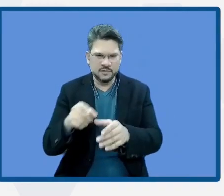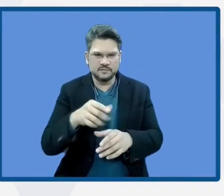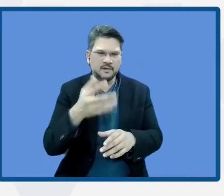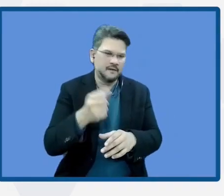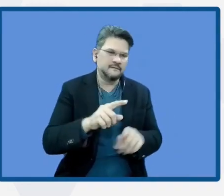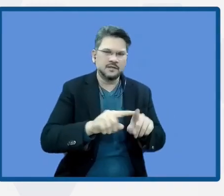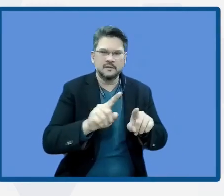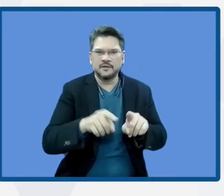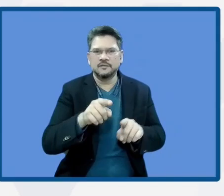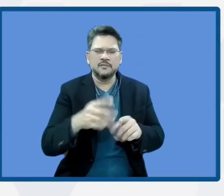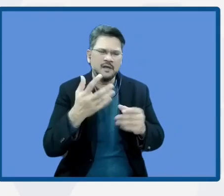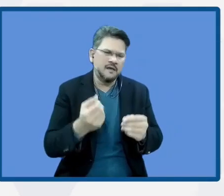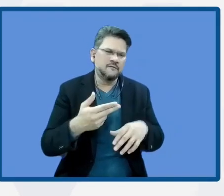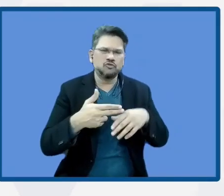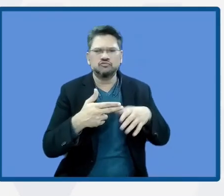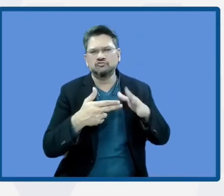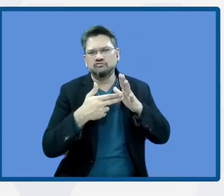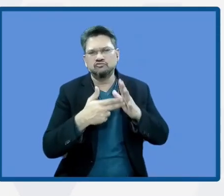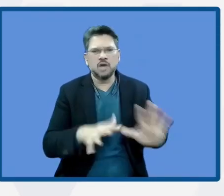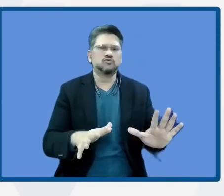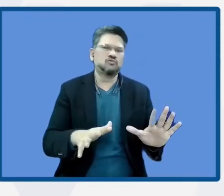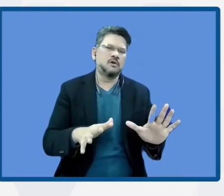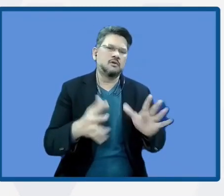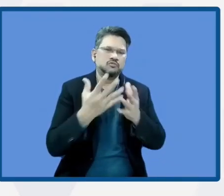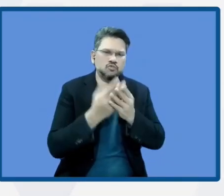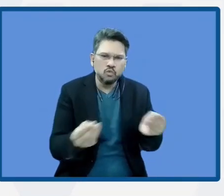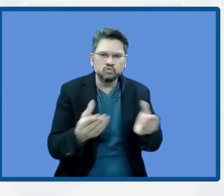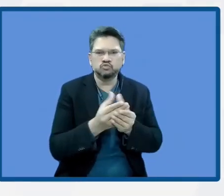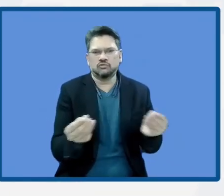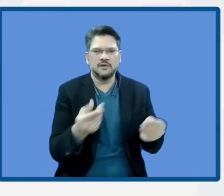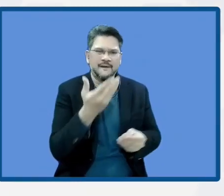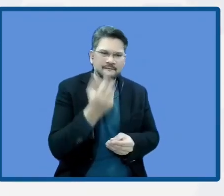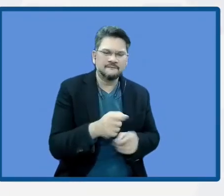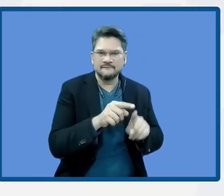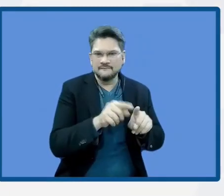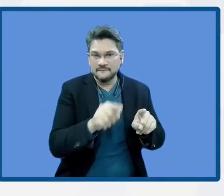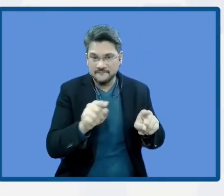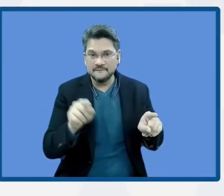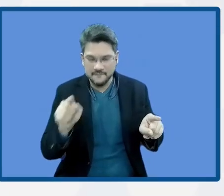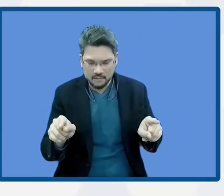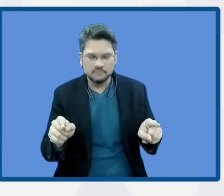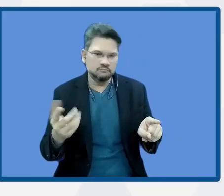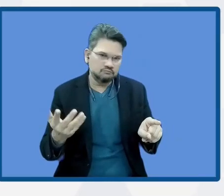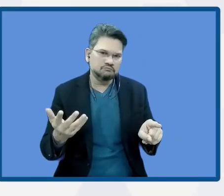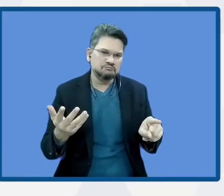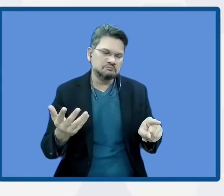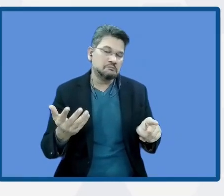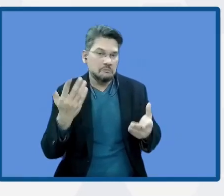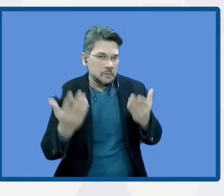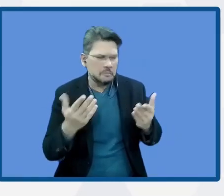sometimes these measures that are based on these environmental